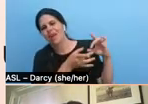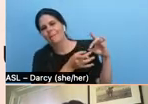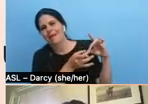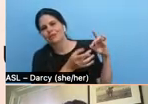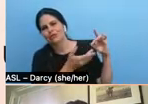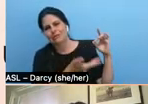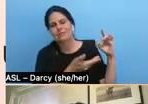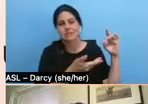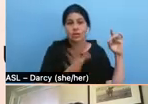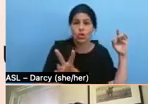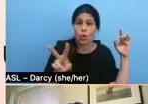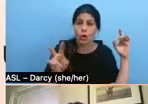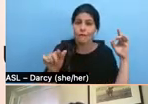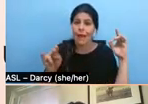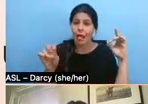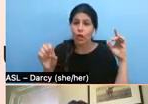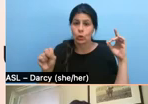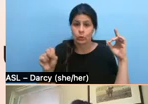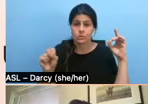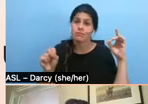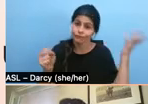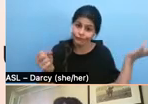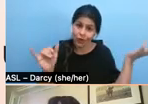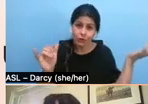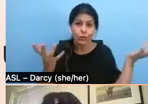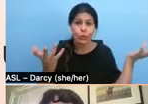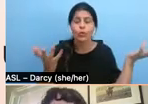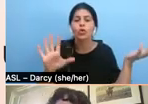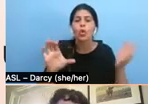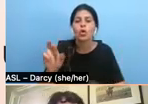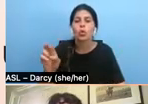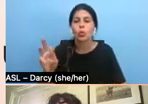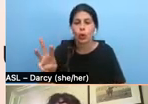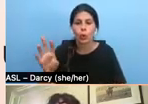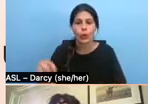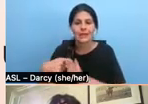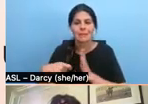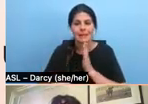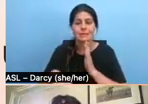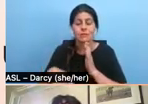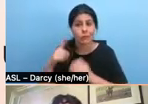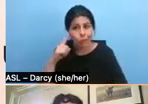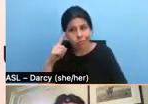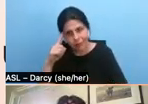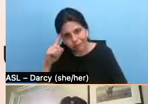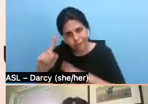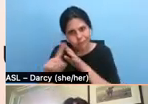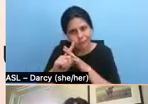AKA crew expenses. Uh, and so if you think of anything else, put it in the chat. Uh,